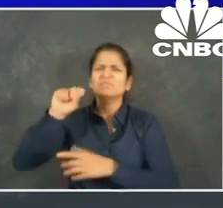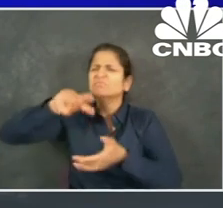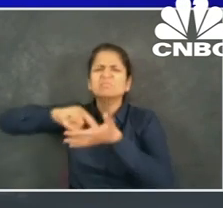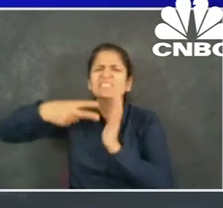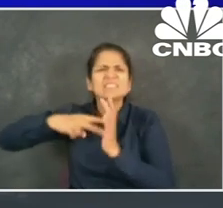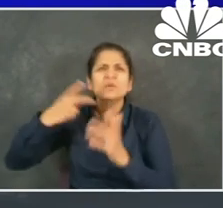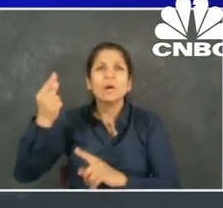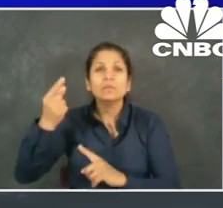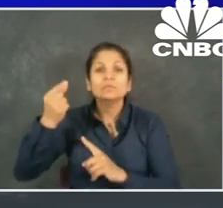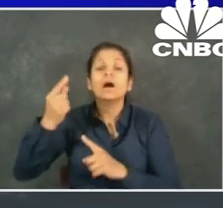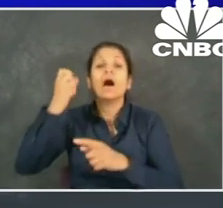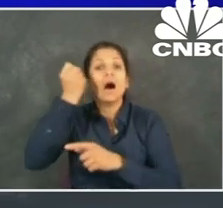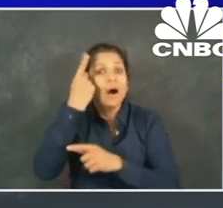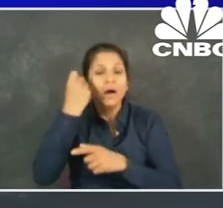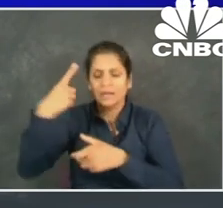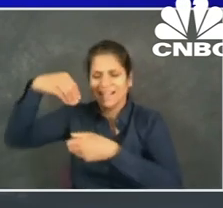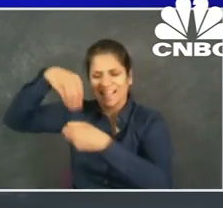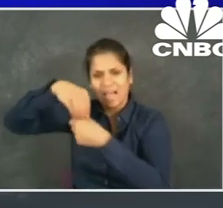bicyclists.